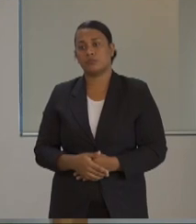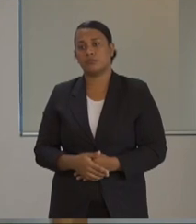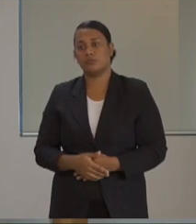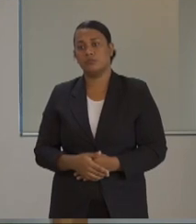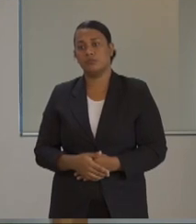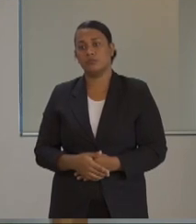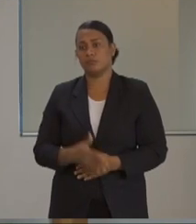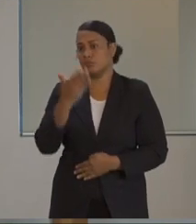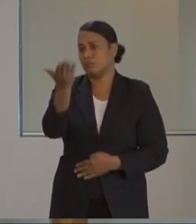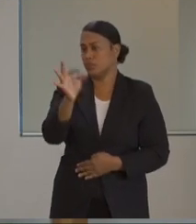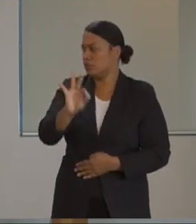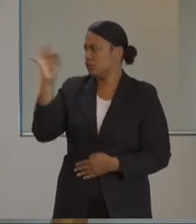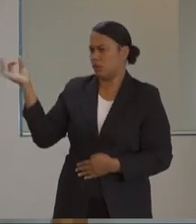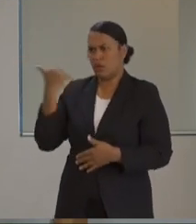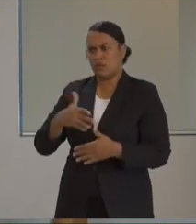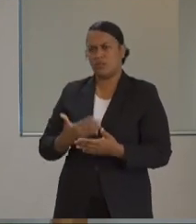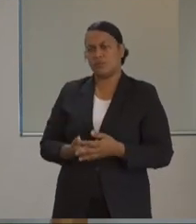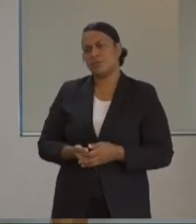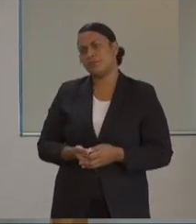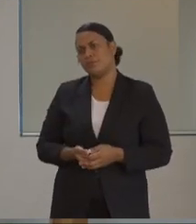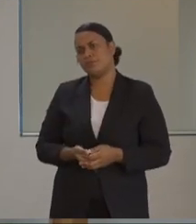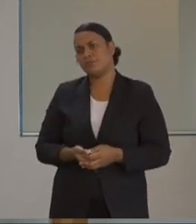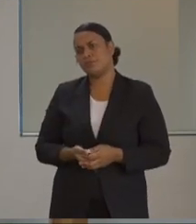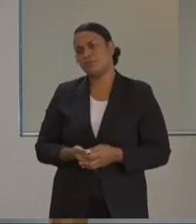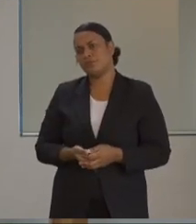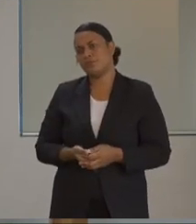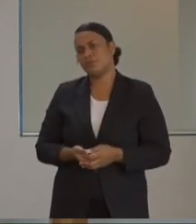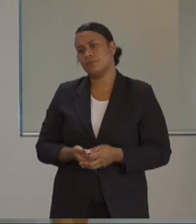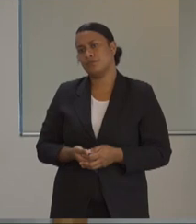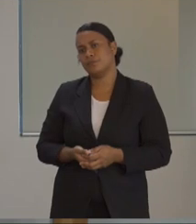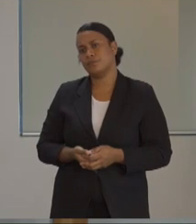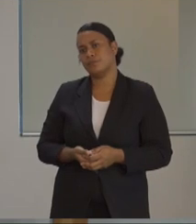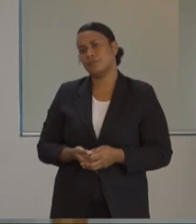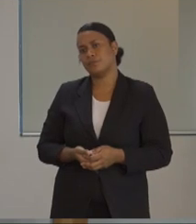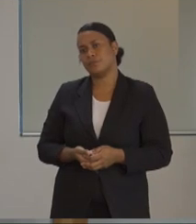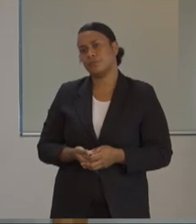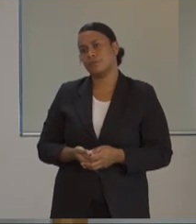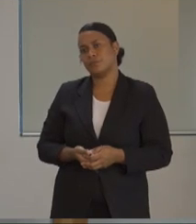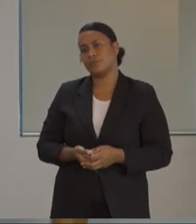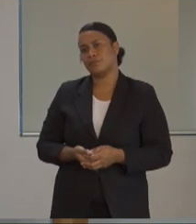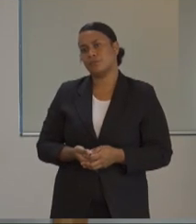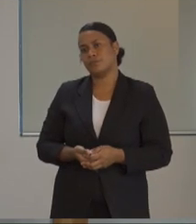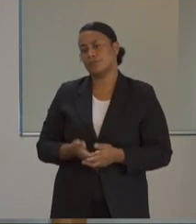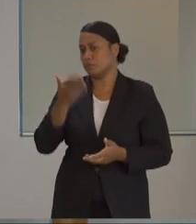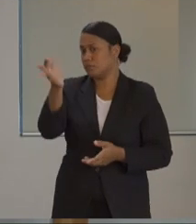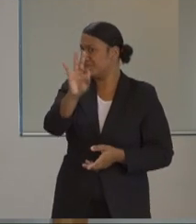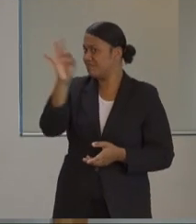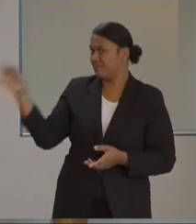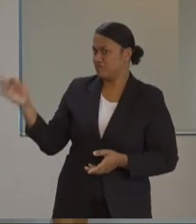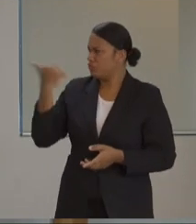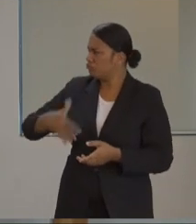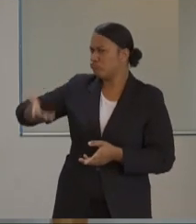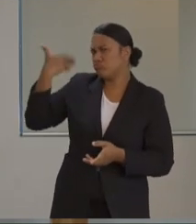patient 18, I understand